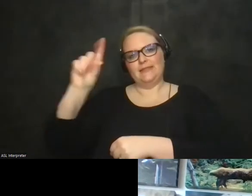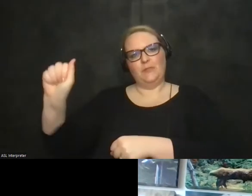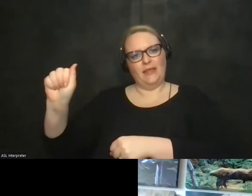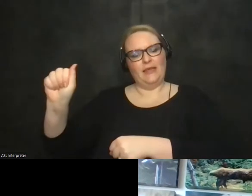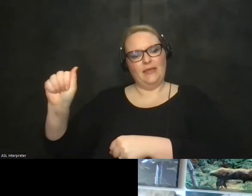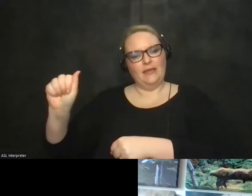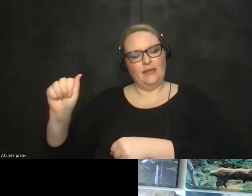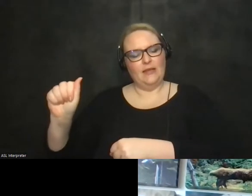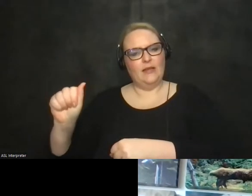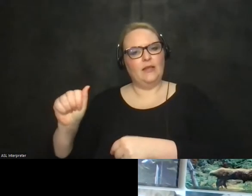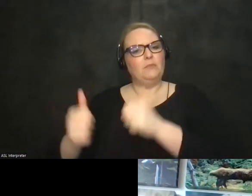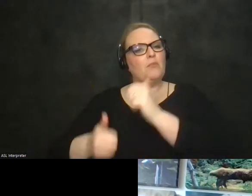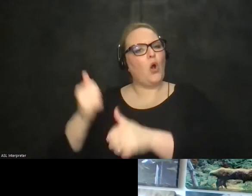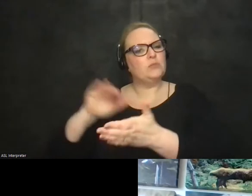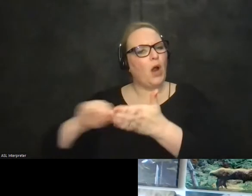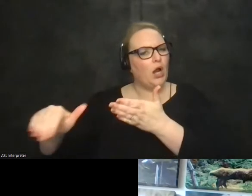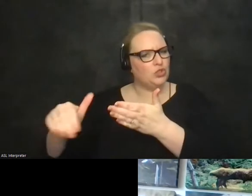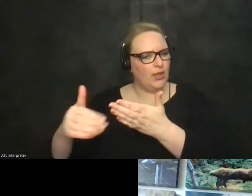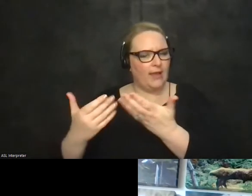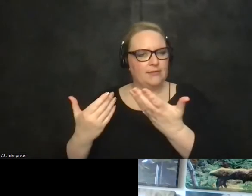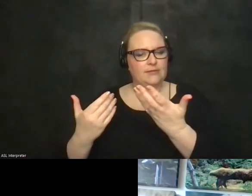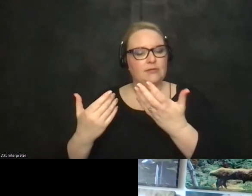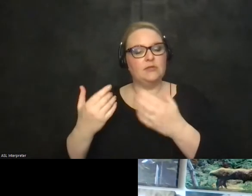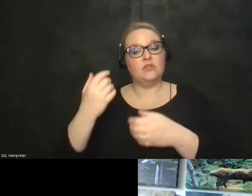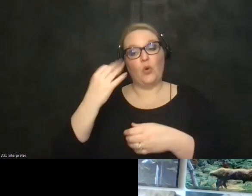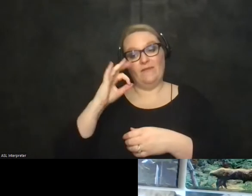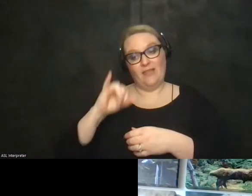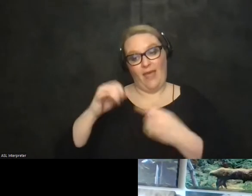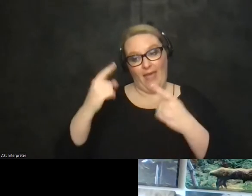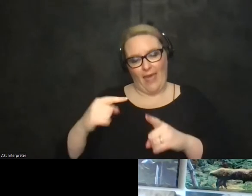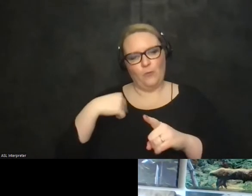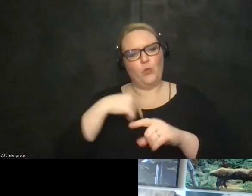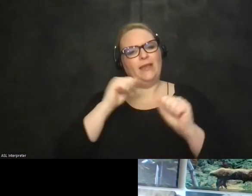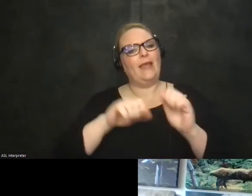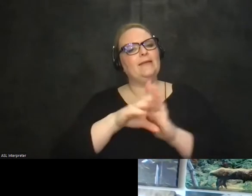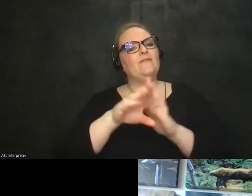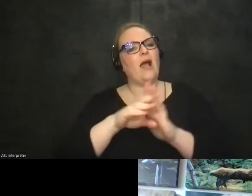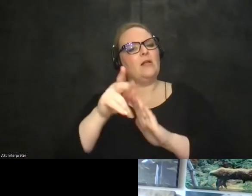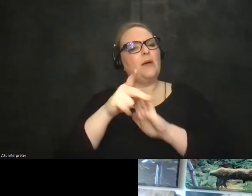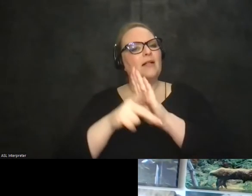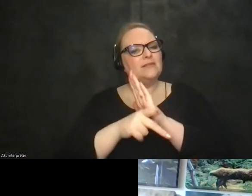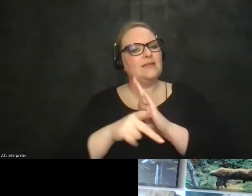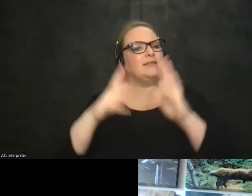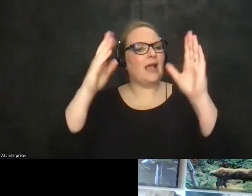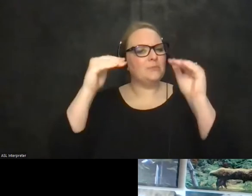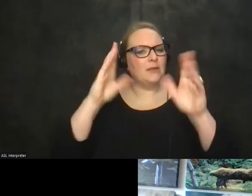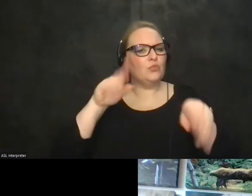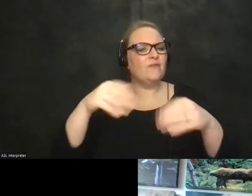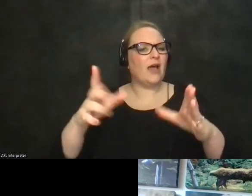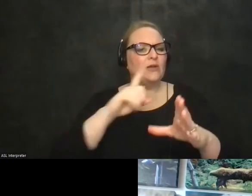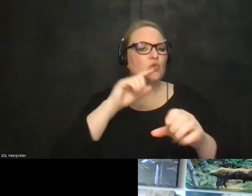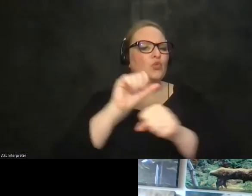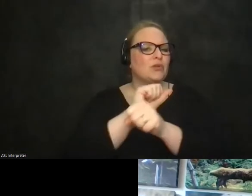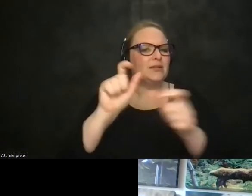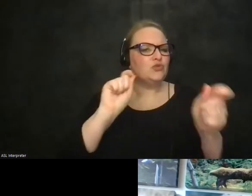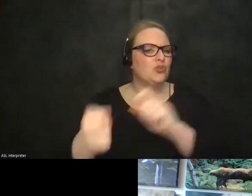marginalized and so if we do that we can develop policies and expectations that deliver real change doesn't get